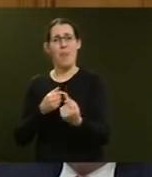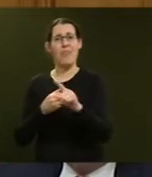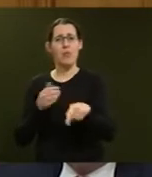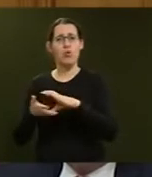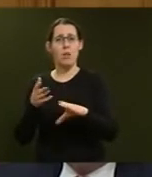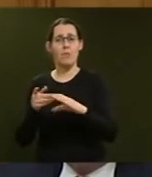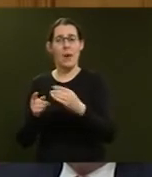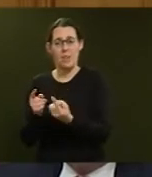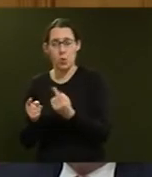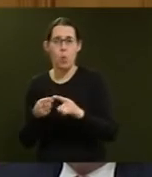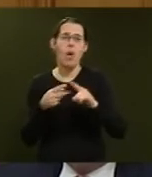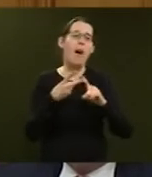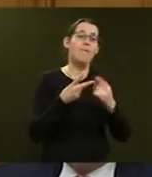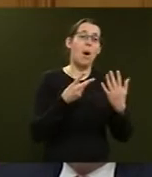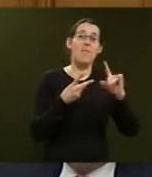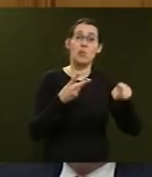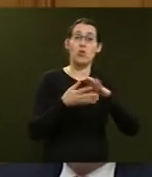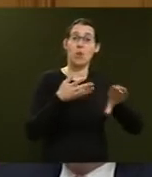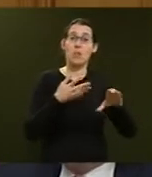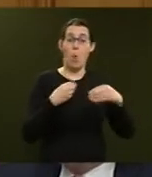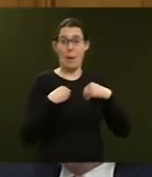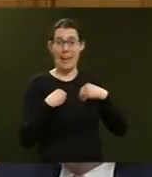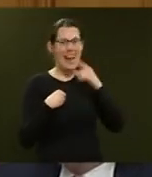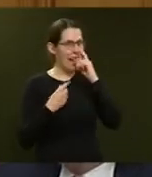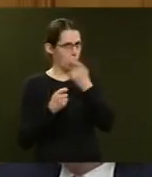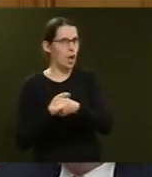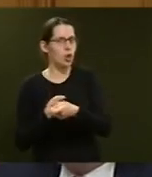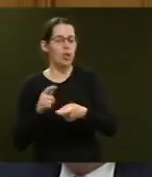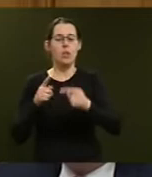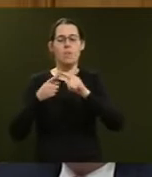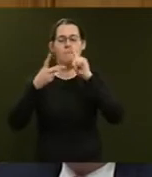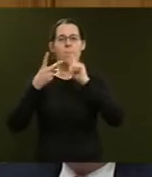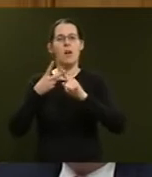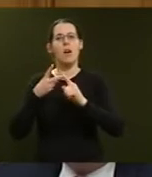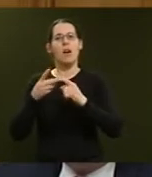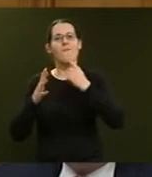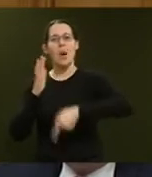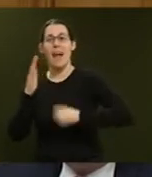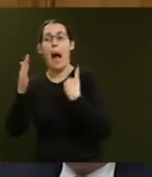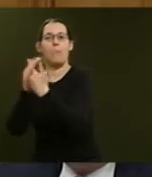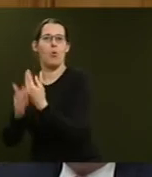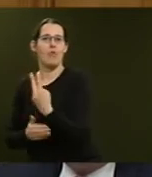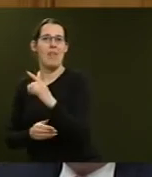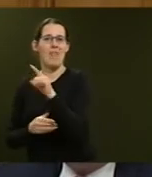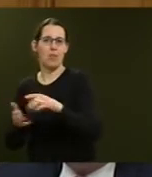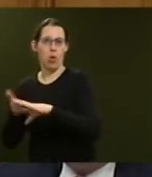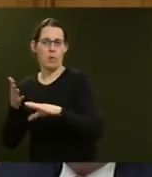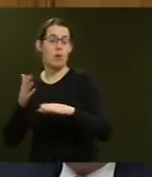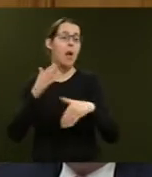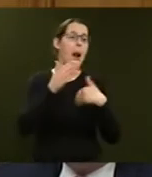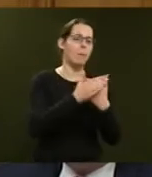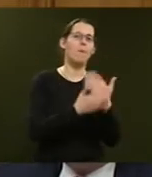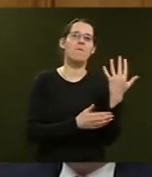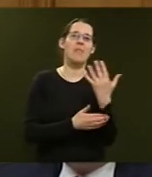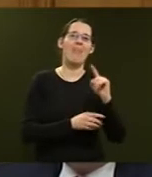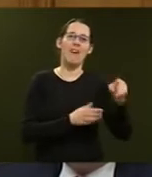$5,000 for a company can be charged and a fine of up to $3,000 for an individual and $15,000 for